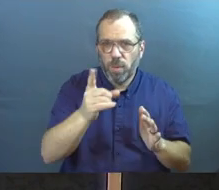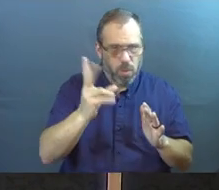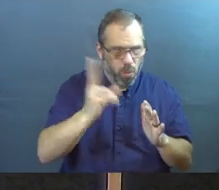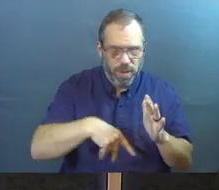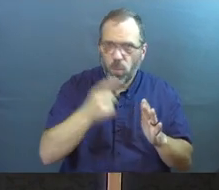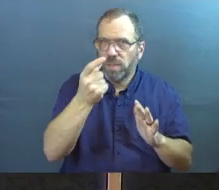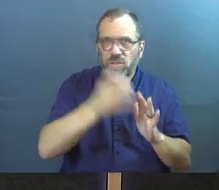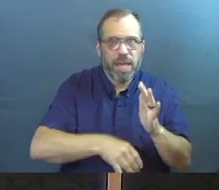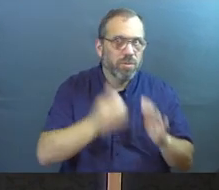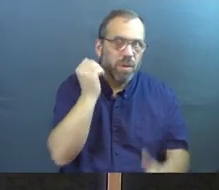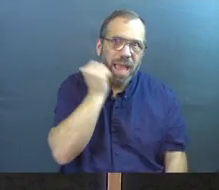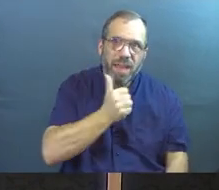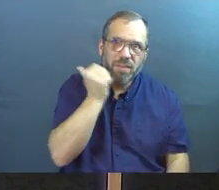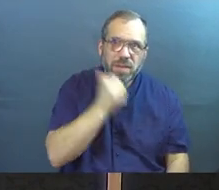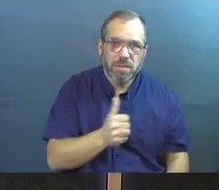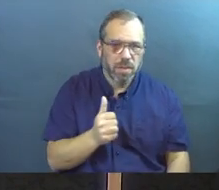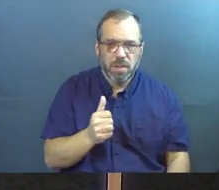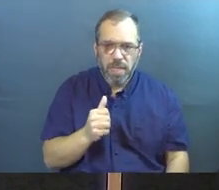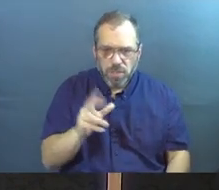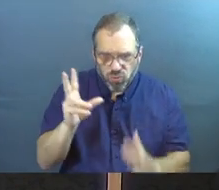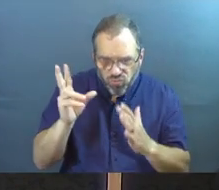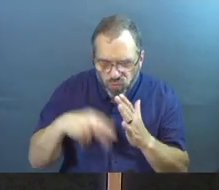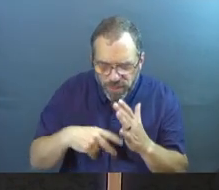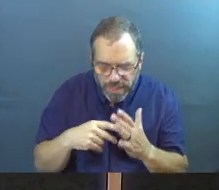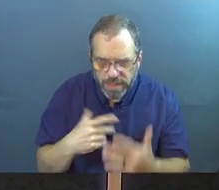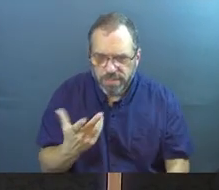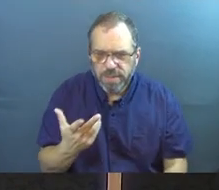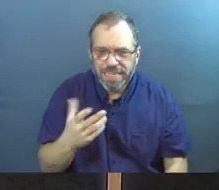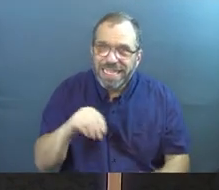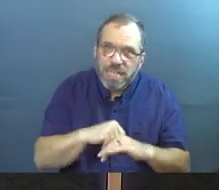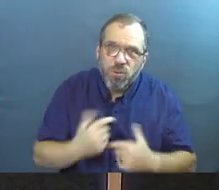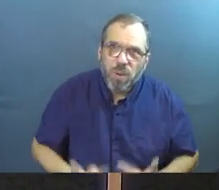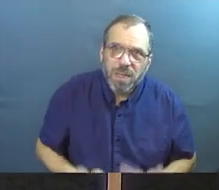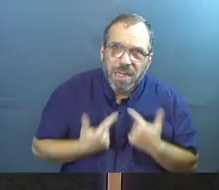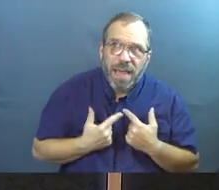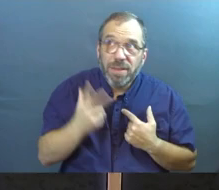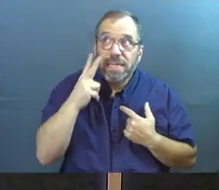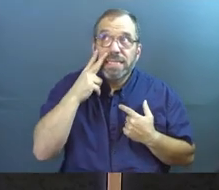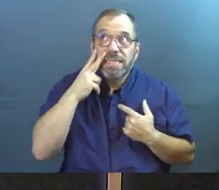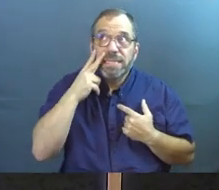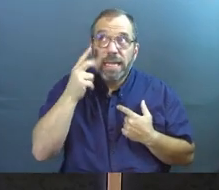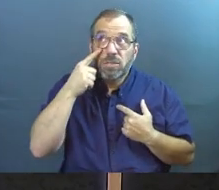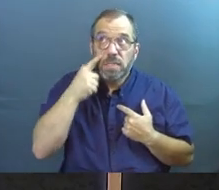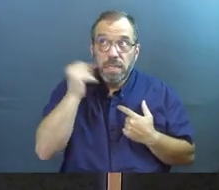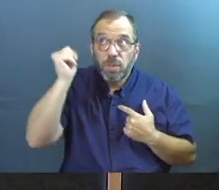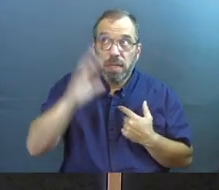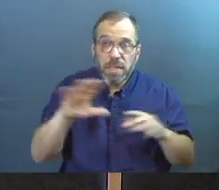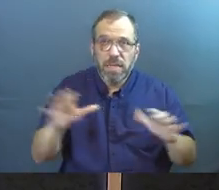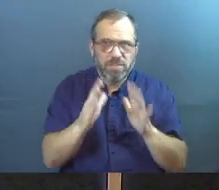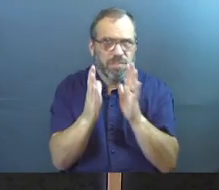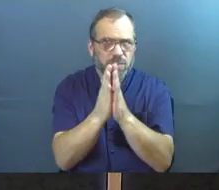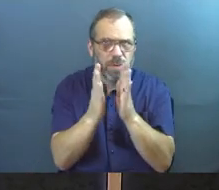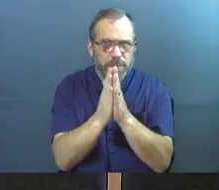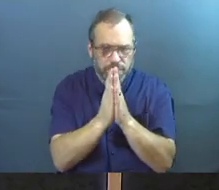a day. Start getting some of that into your life. See what God does with you. Let's pray.